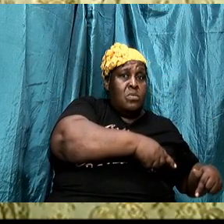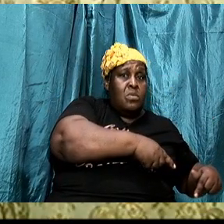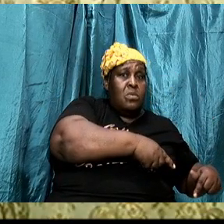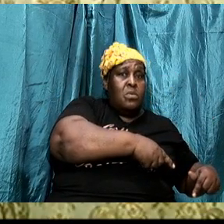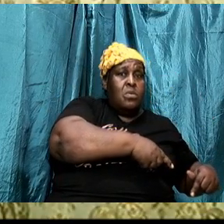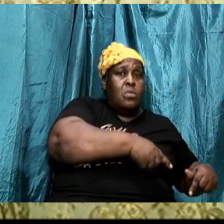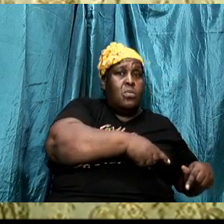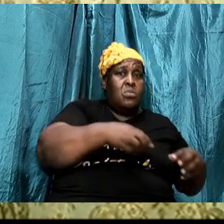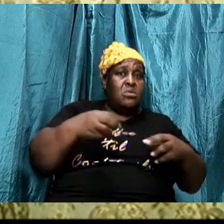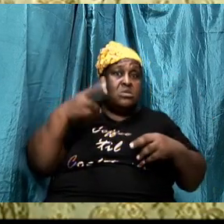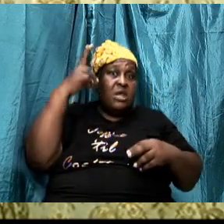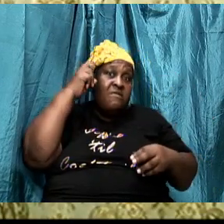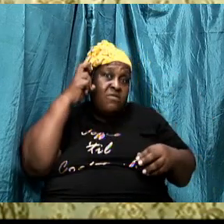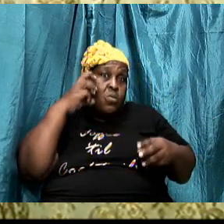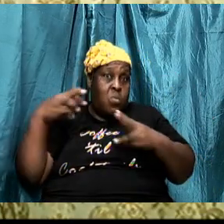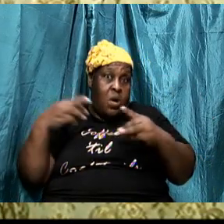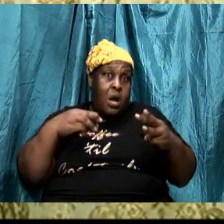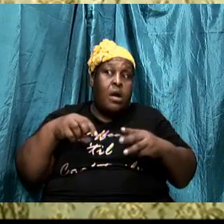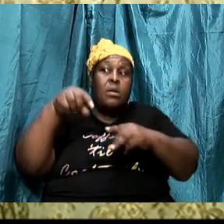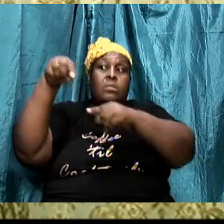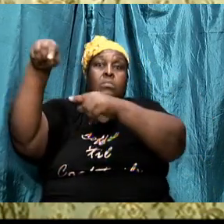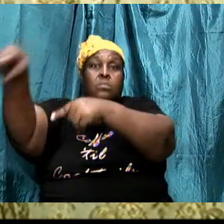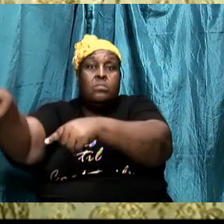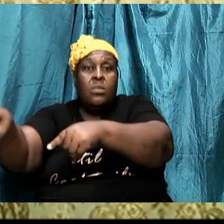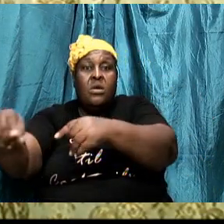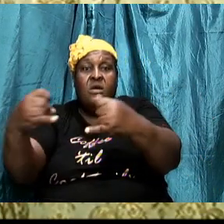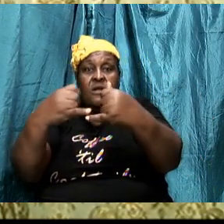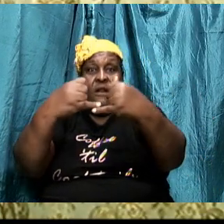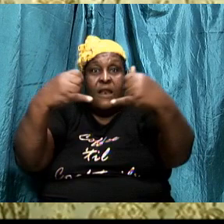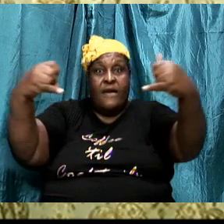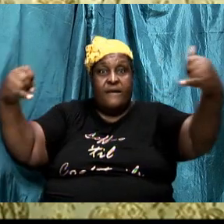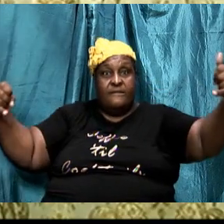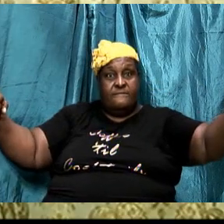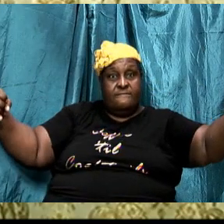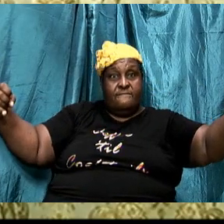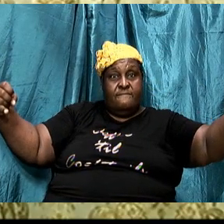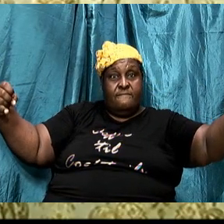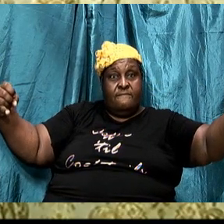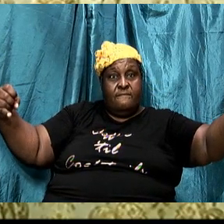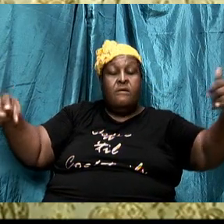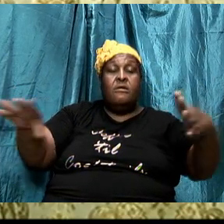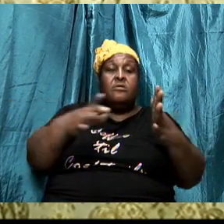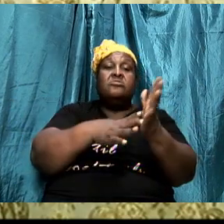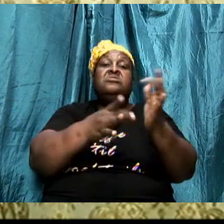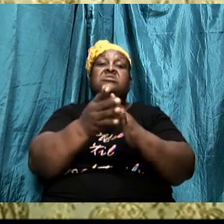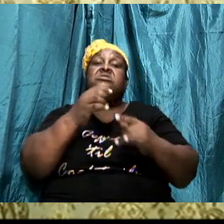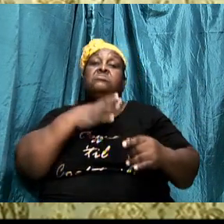adversary is trying to remove the peace Jesus said my peace I give to you